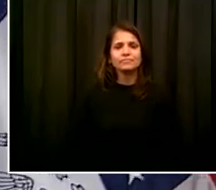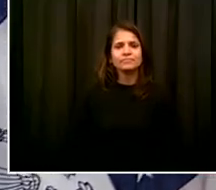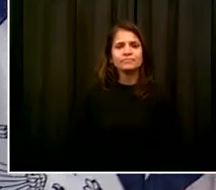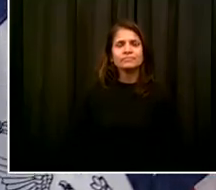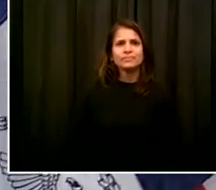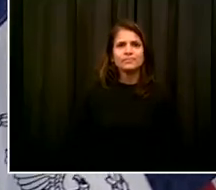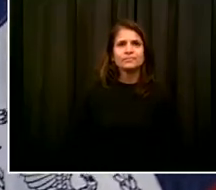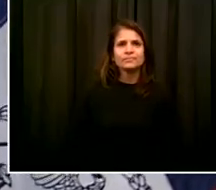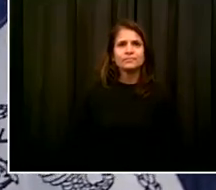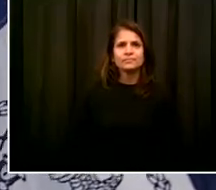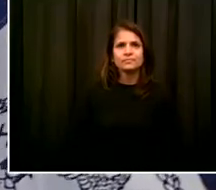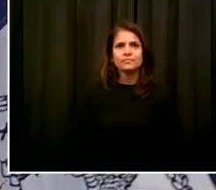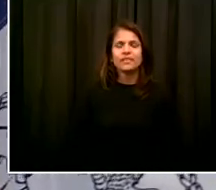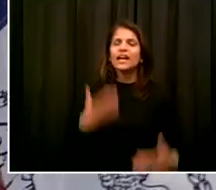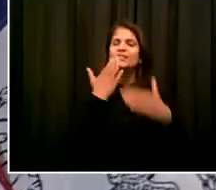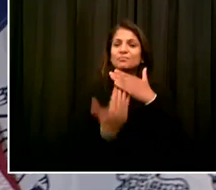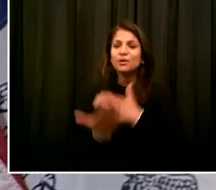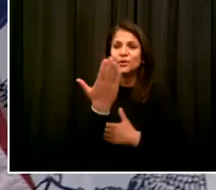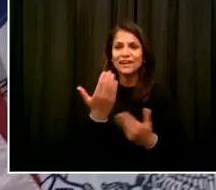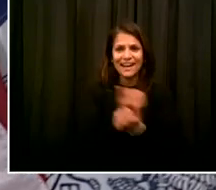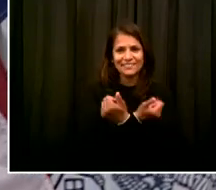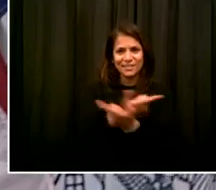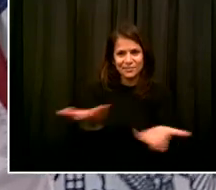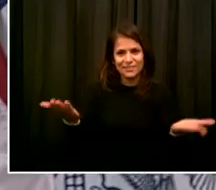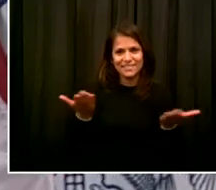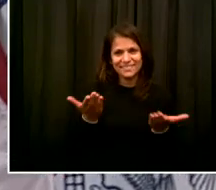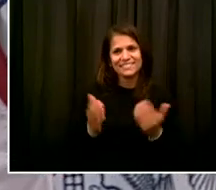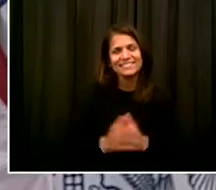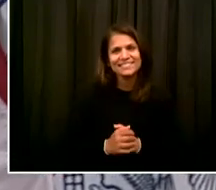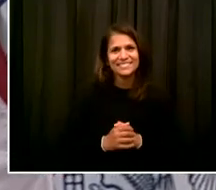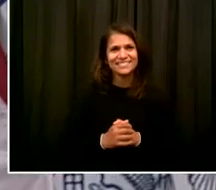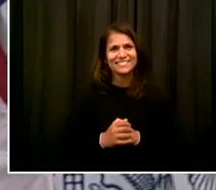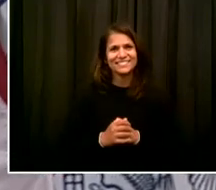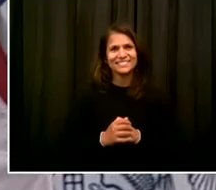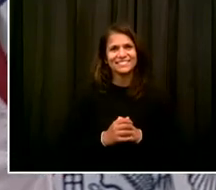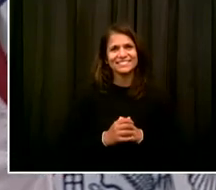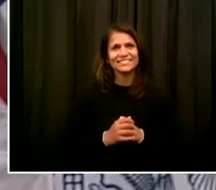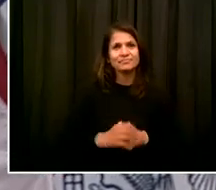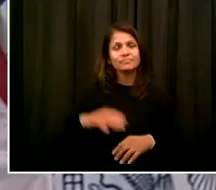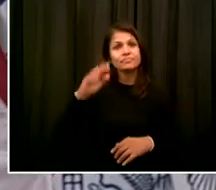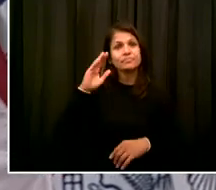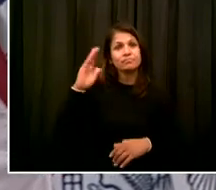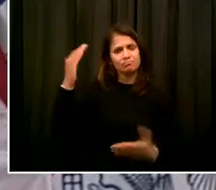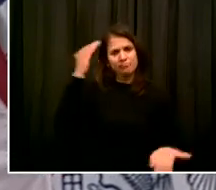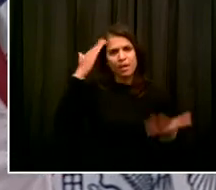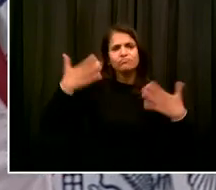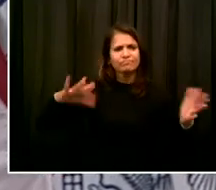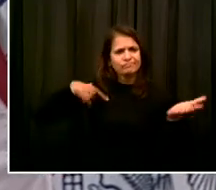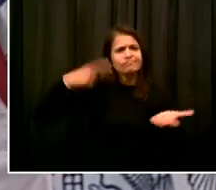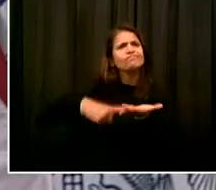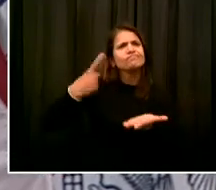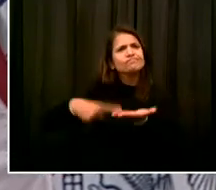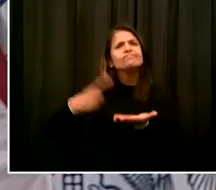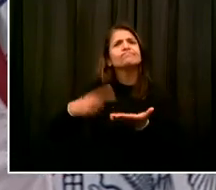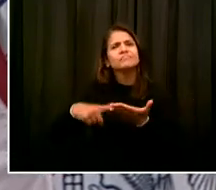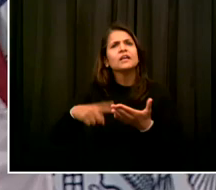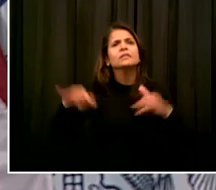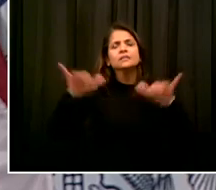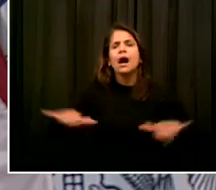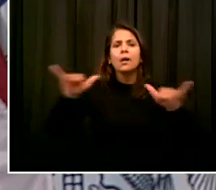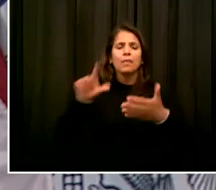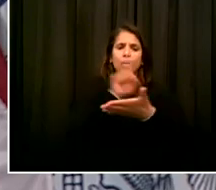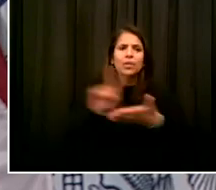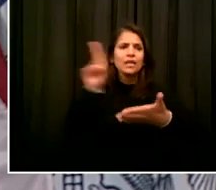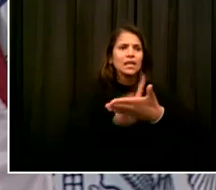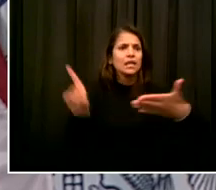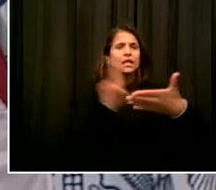Good morning, everybody. You know, we've talked about this for weeks, for months, the grit, the